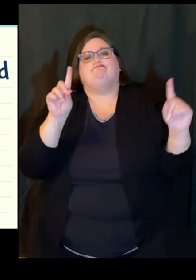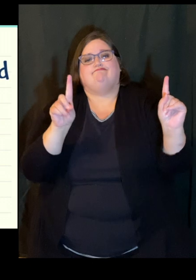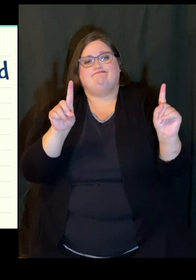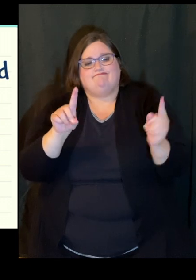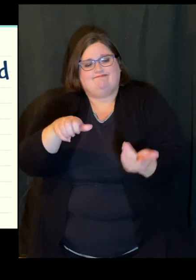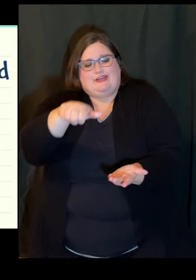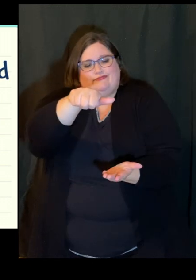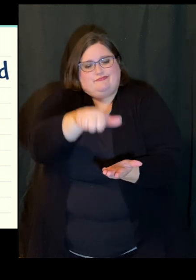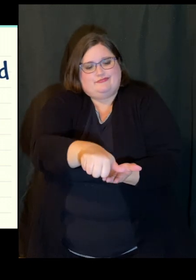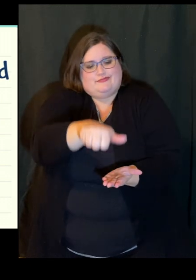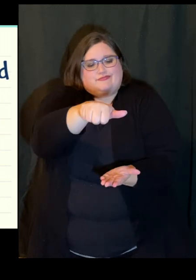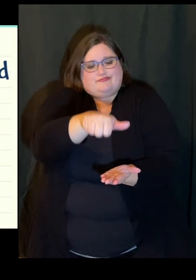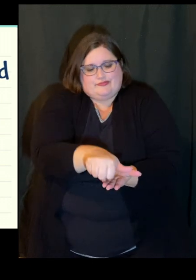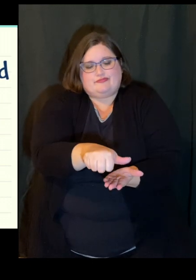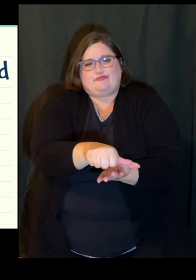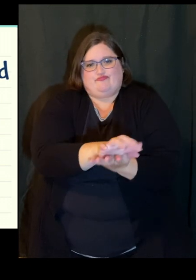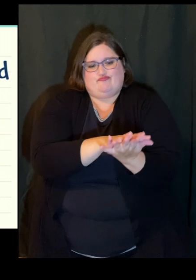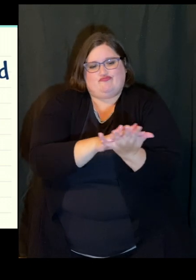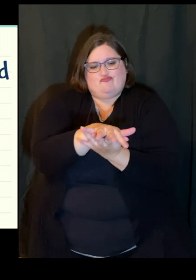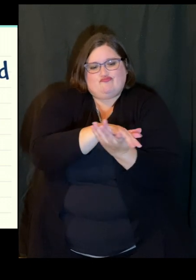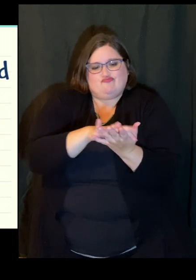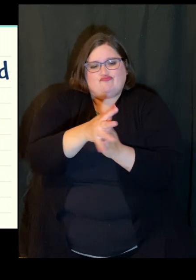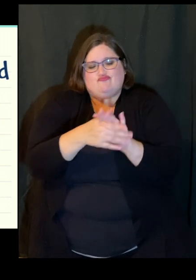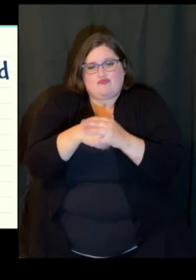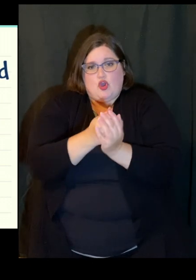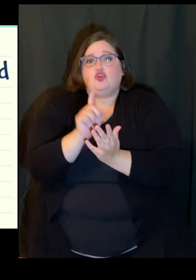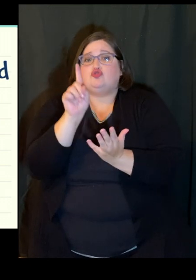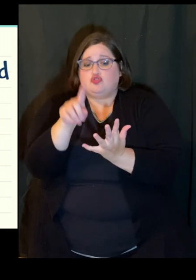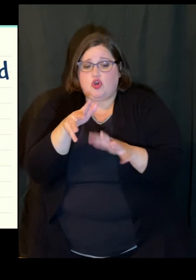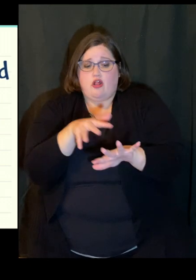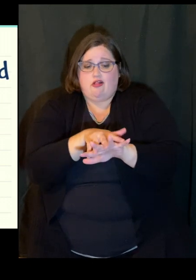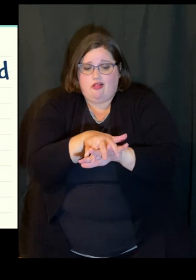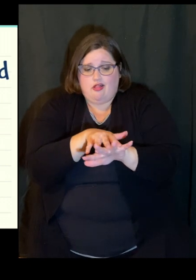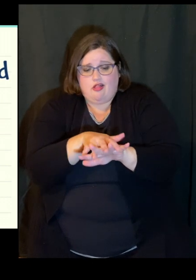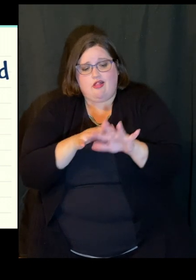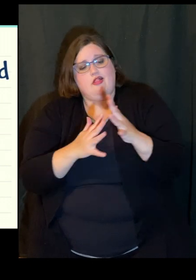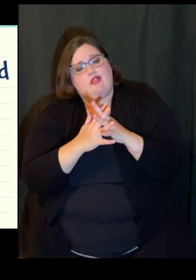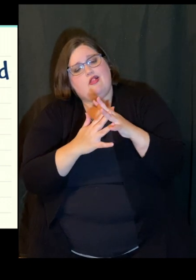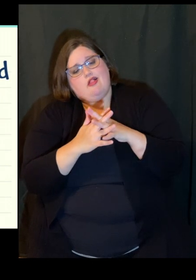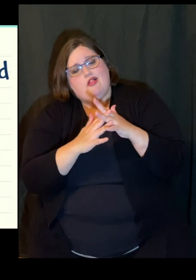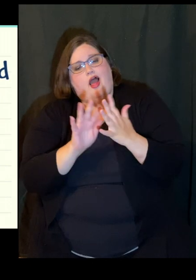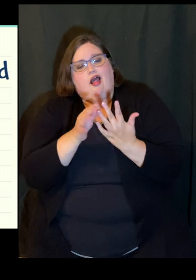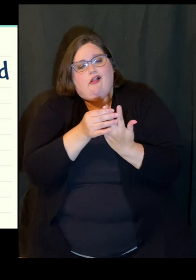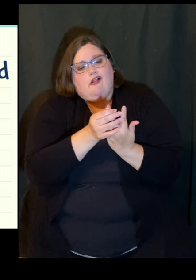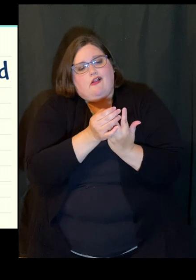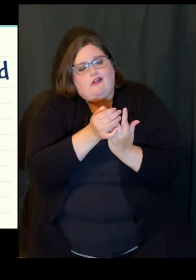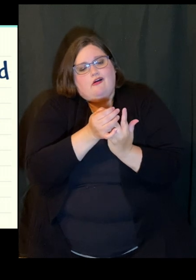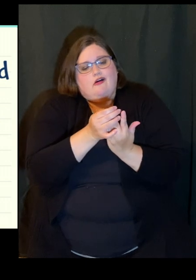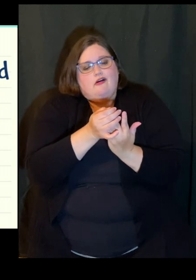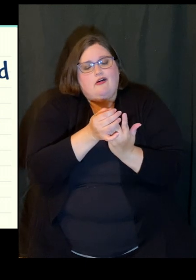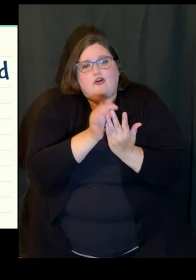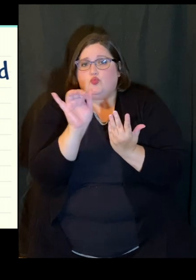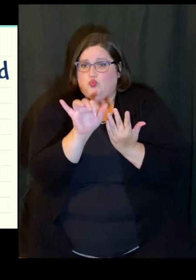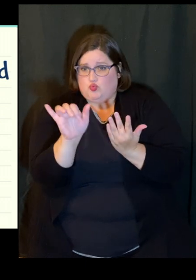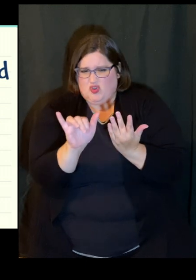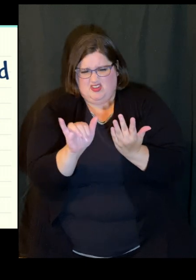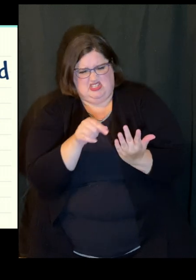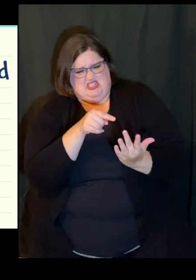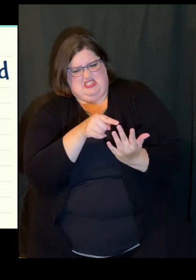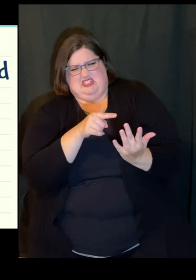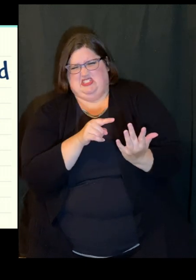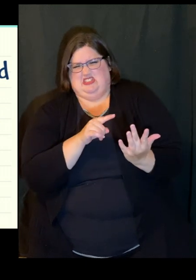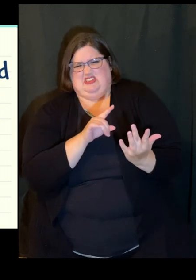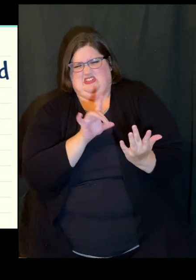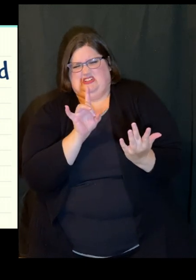Good Lather it up. You should wash between your fingers and under your nails, too. Phew, there's some leftover